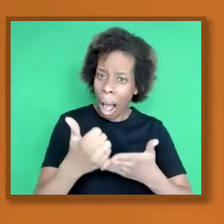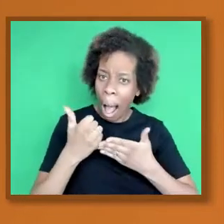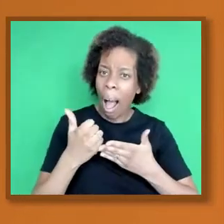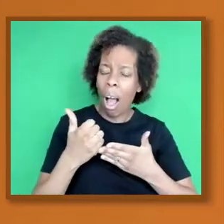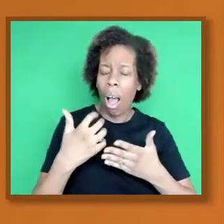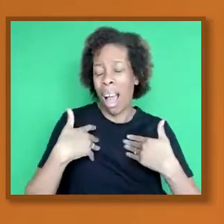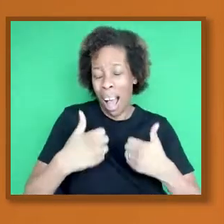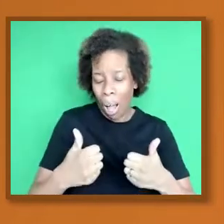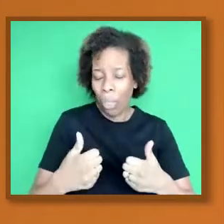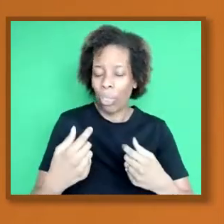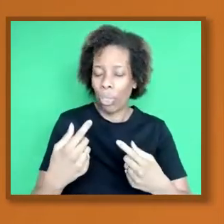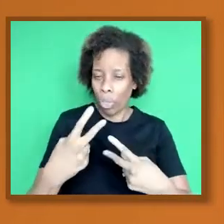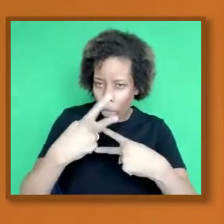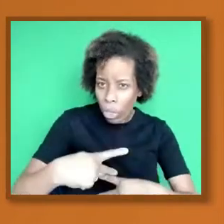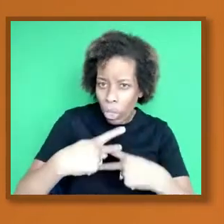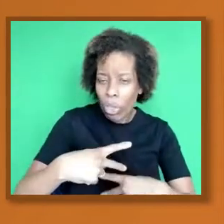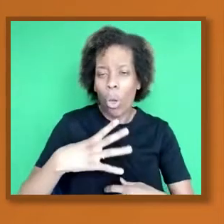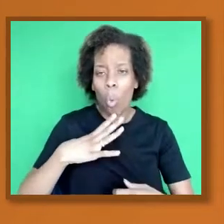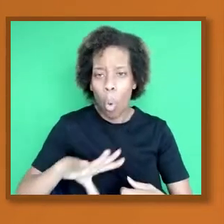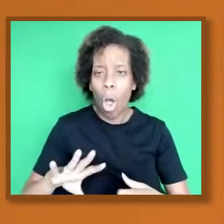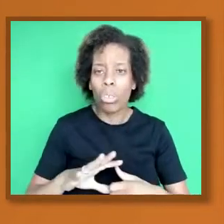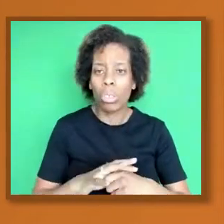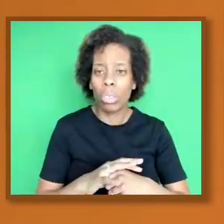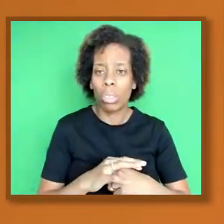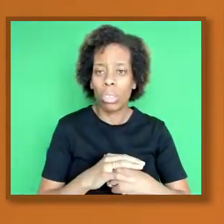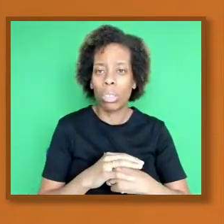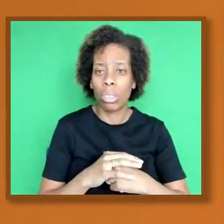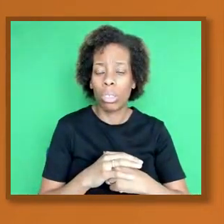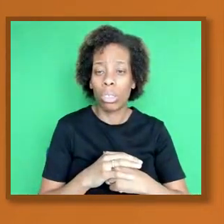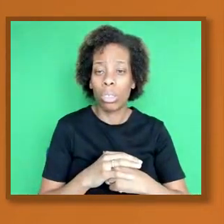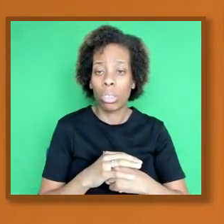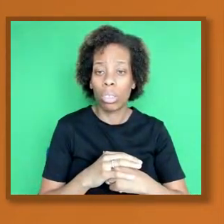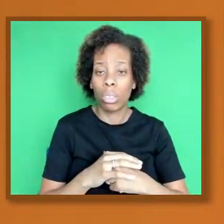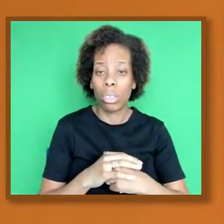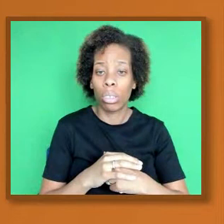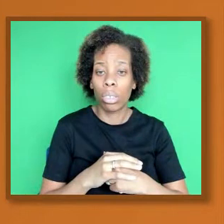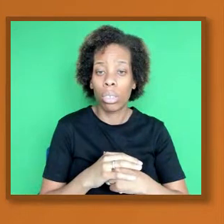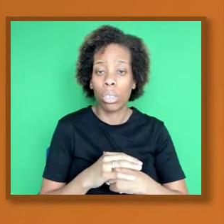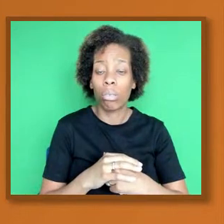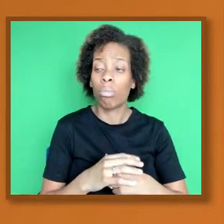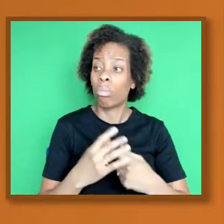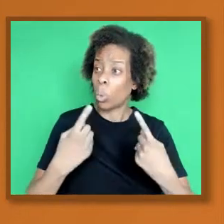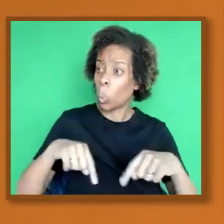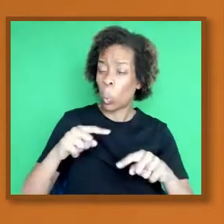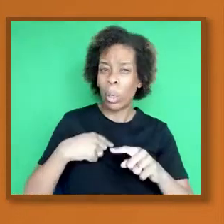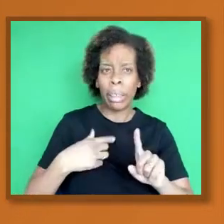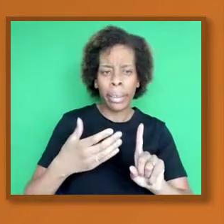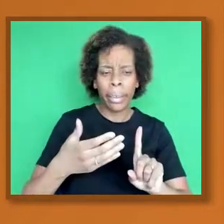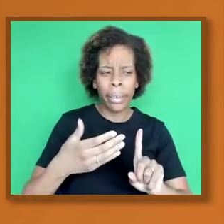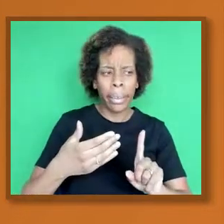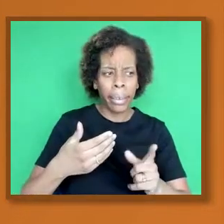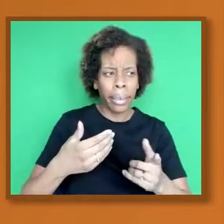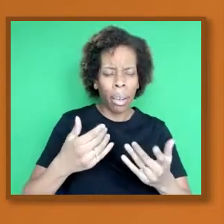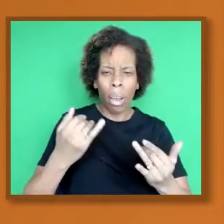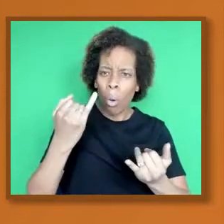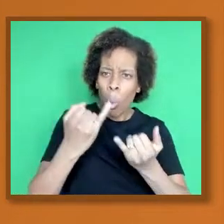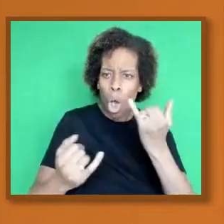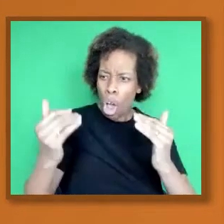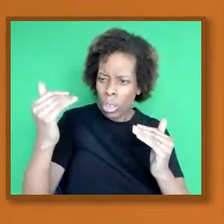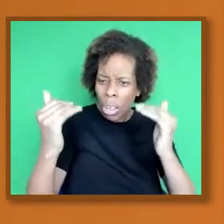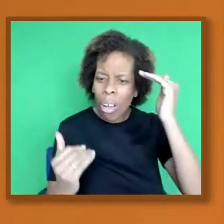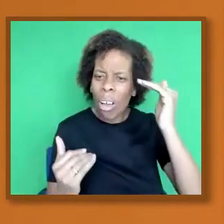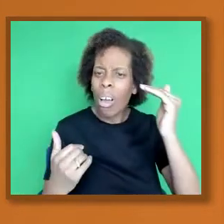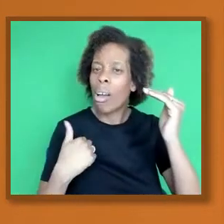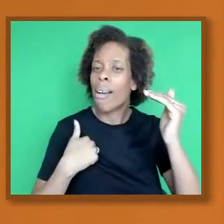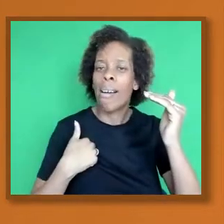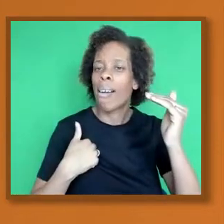communities that have been, continue to be disproportionately impacted by both the disease of COVID